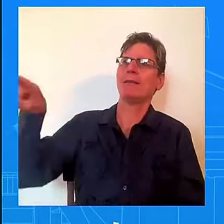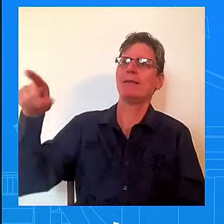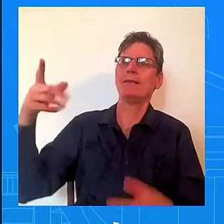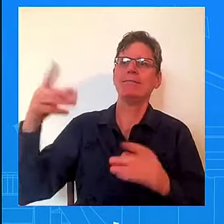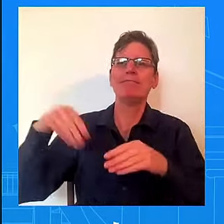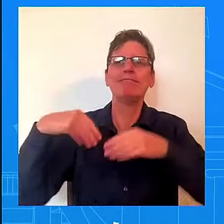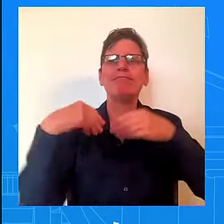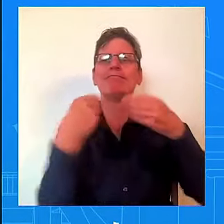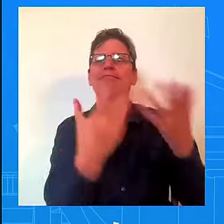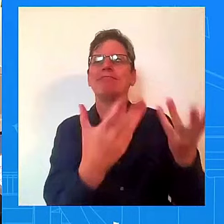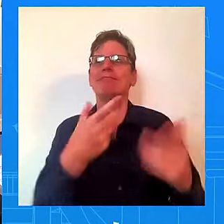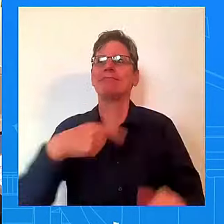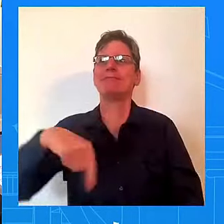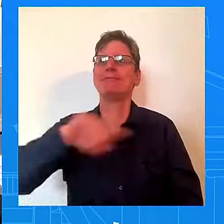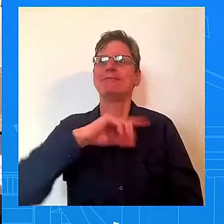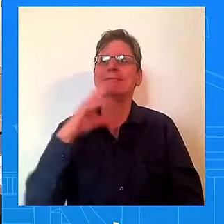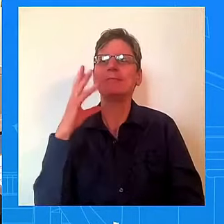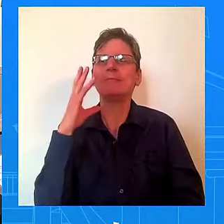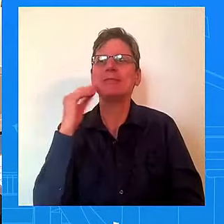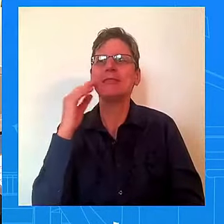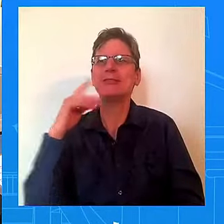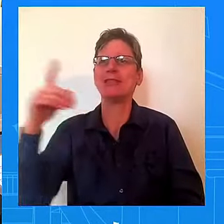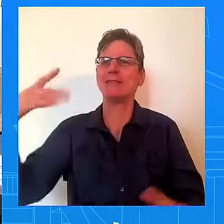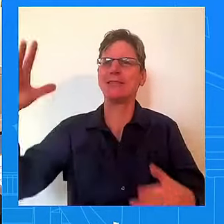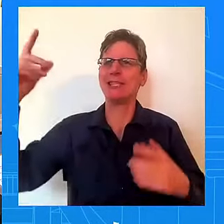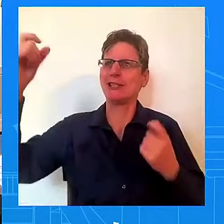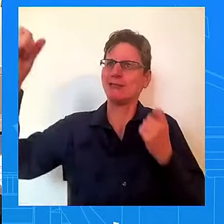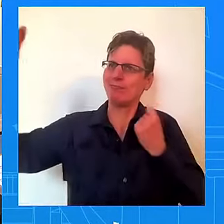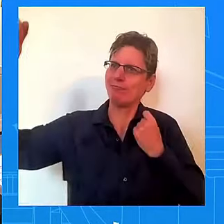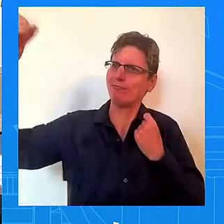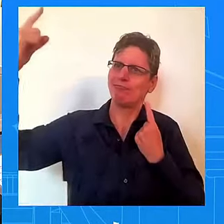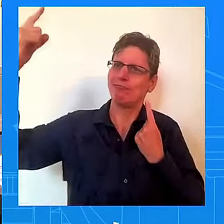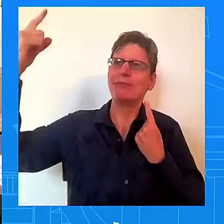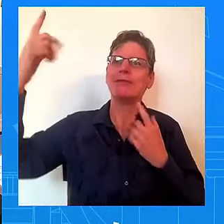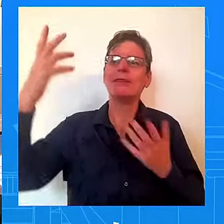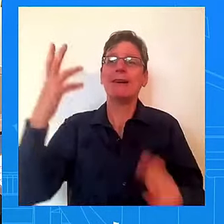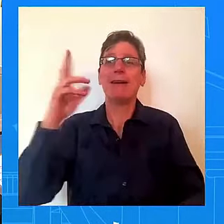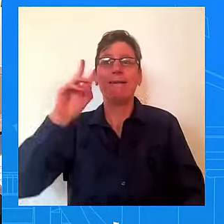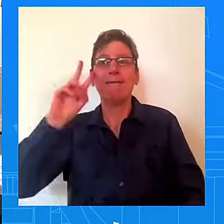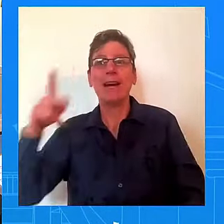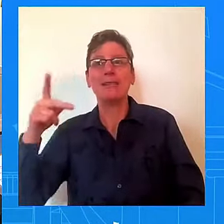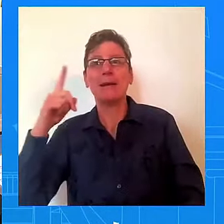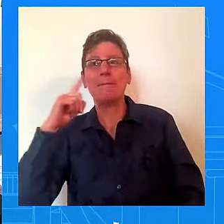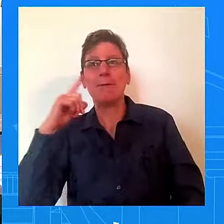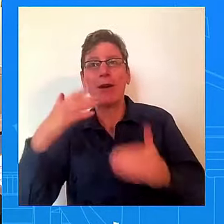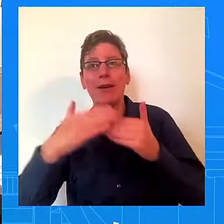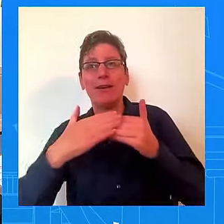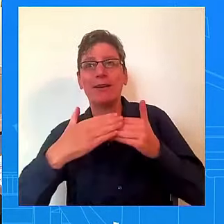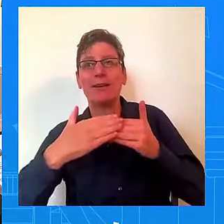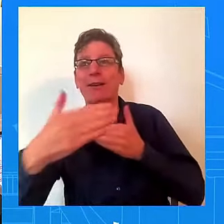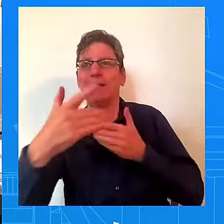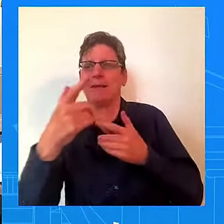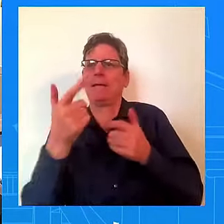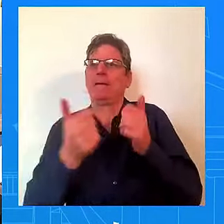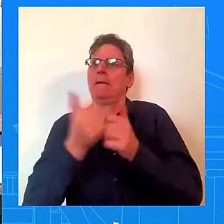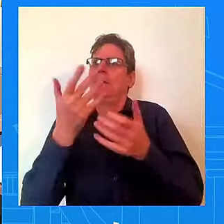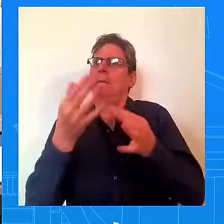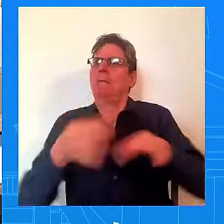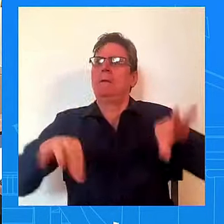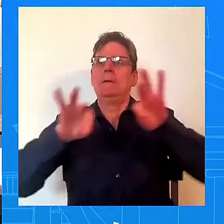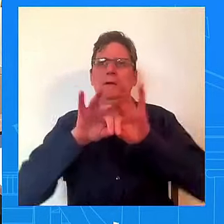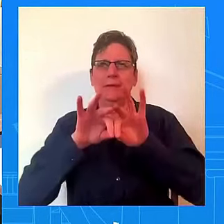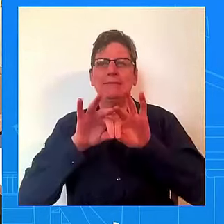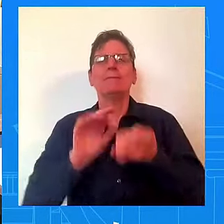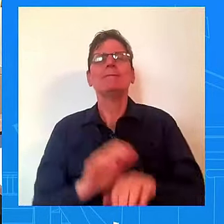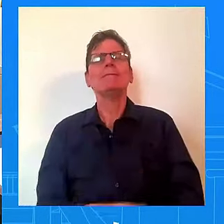Washington soon, and government funding will be a big priority for them. So here we are again at this time of year. House Republicans seem to be floating a timeline that would